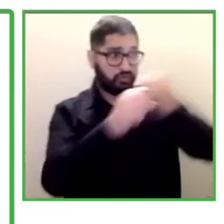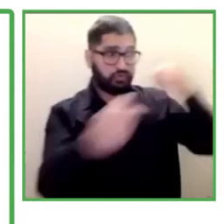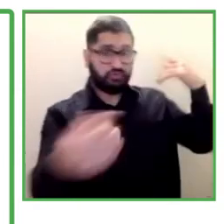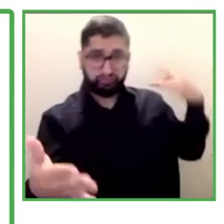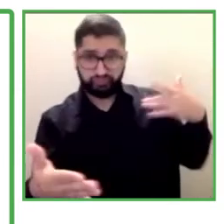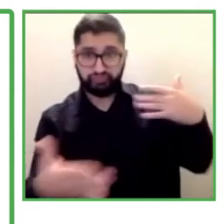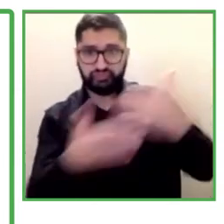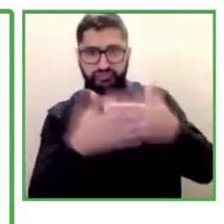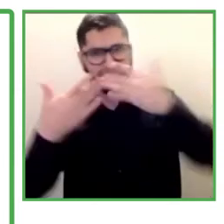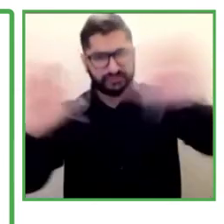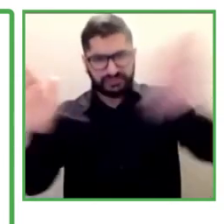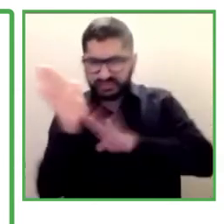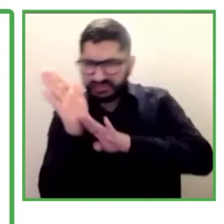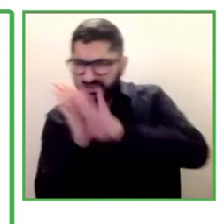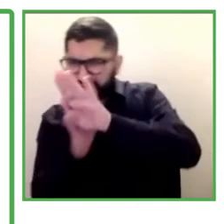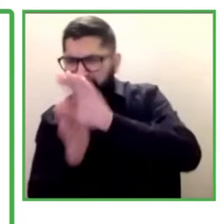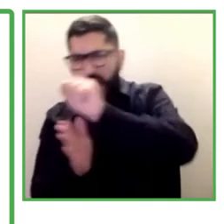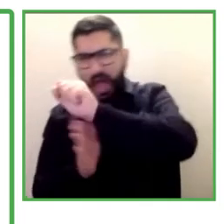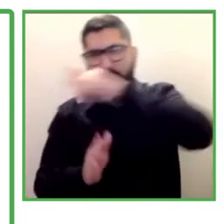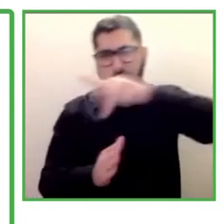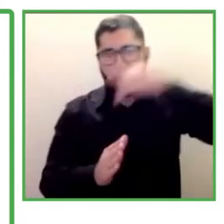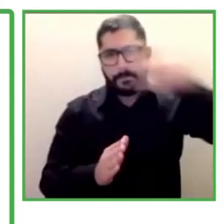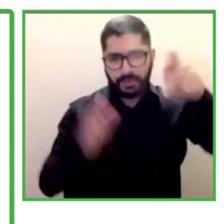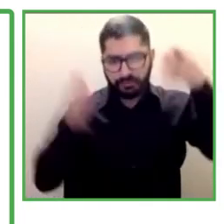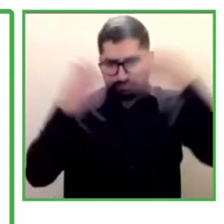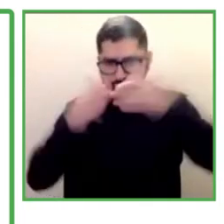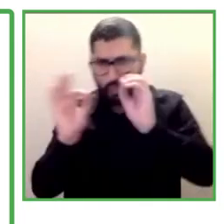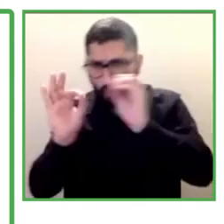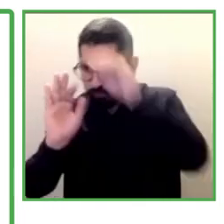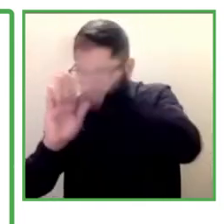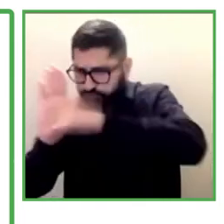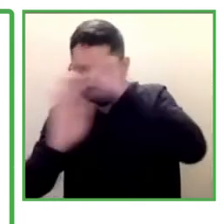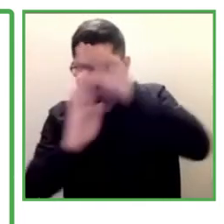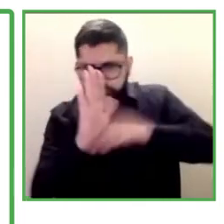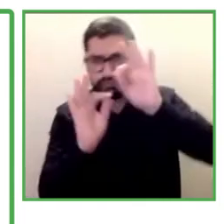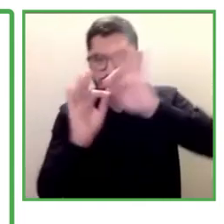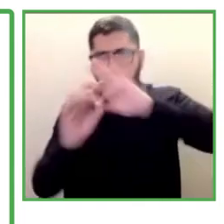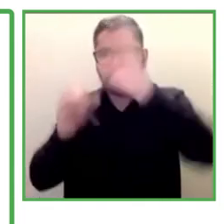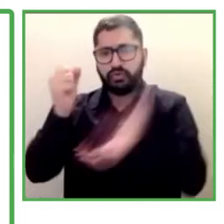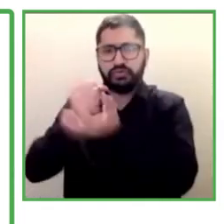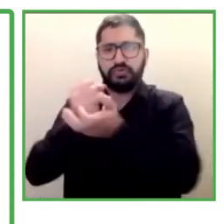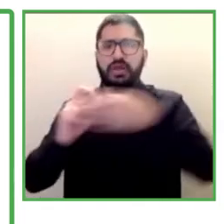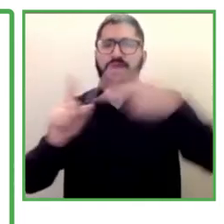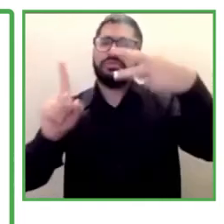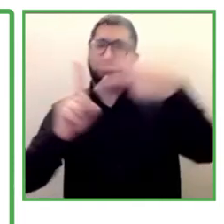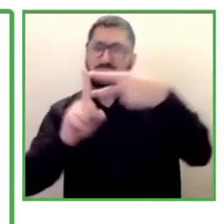we've developed an app that's available on the different platforms.